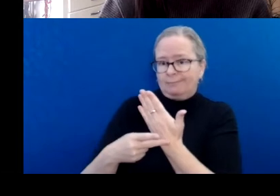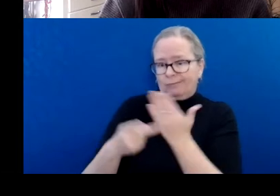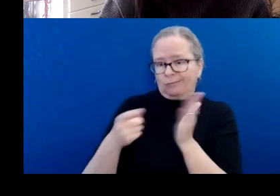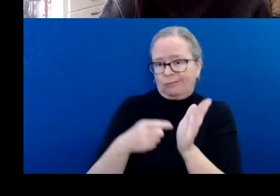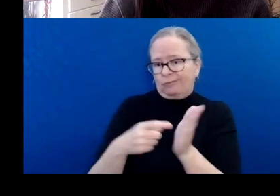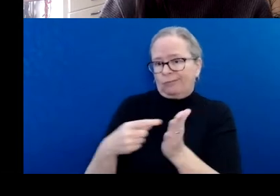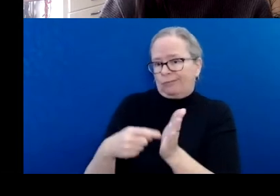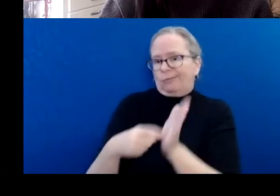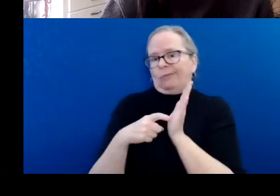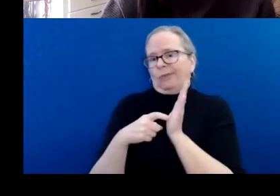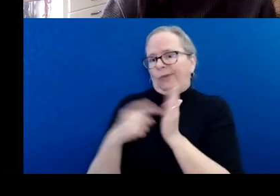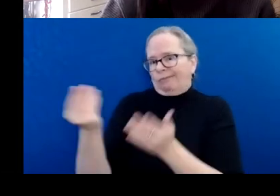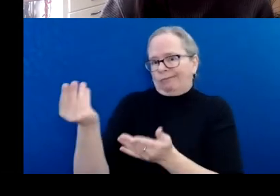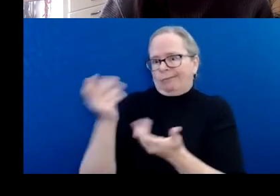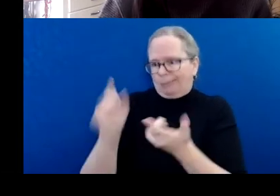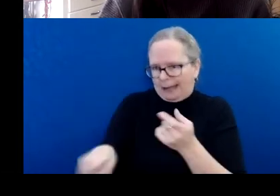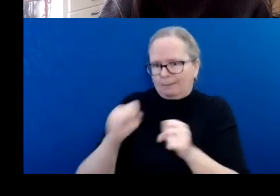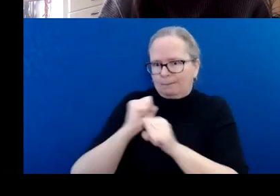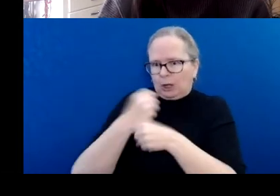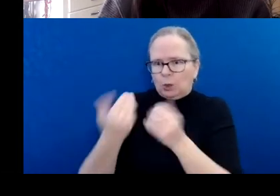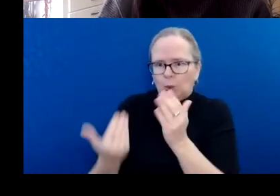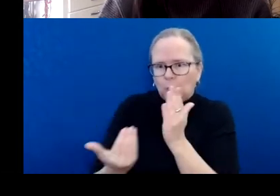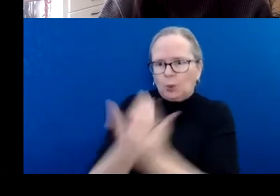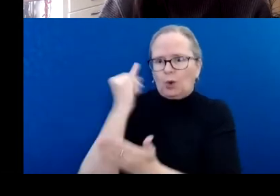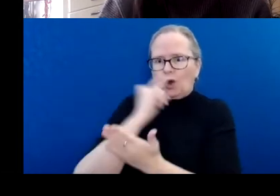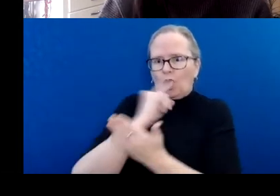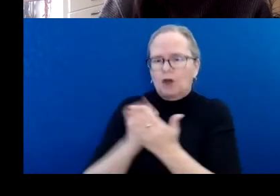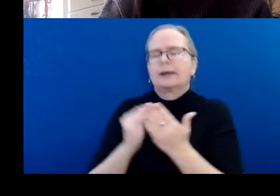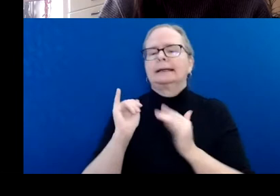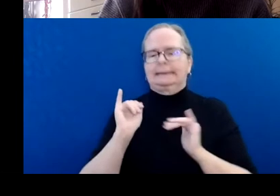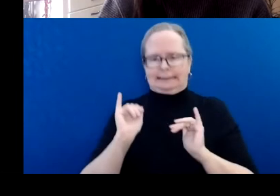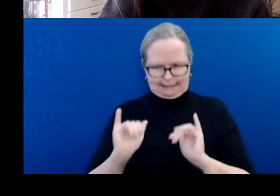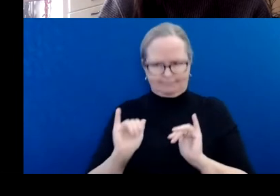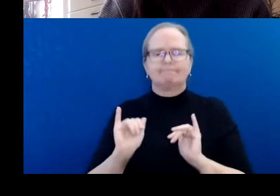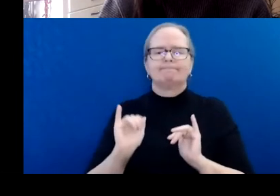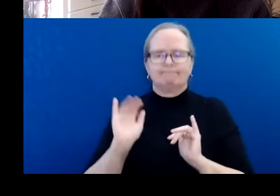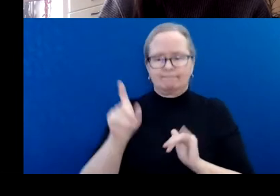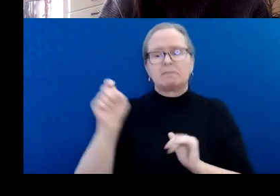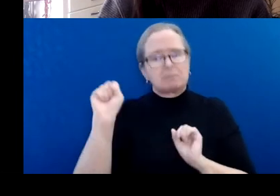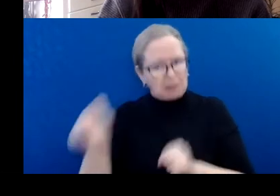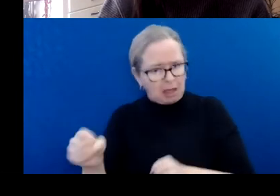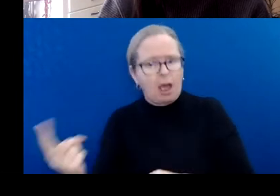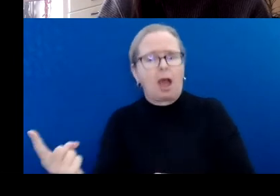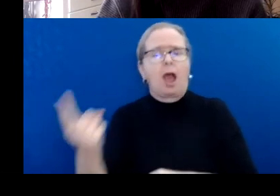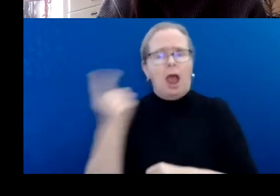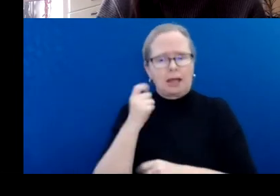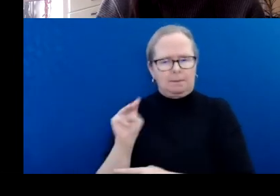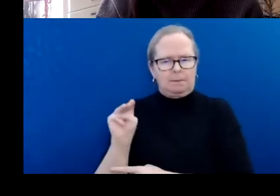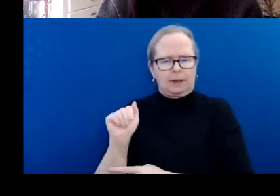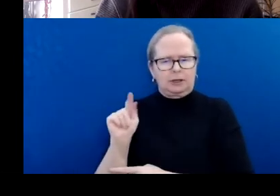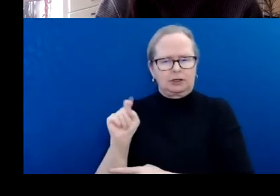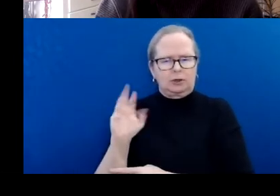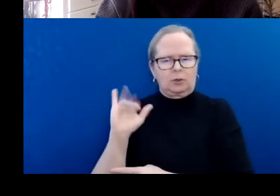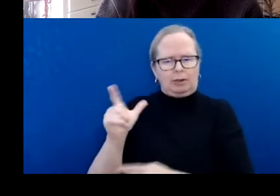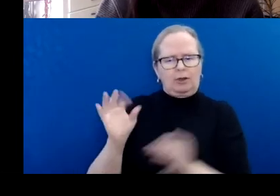you're there, then you may request material expenses since they are necessary to fully participate and benefit from